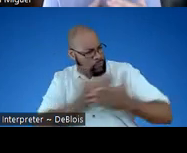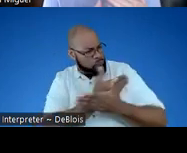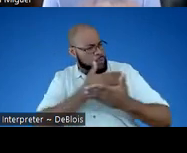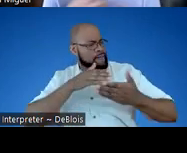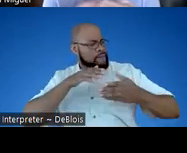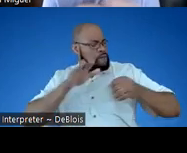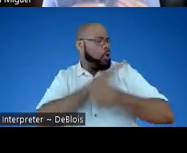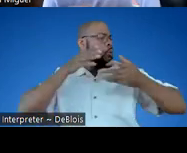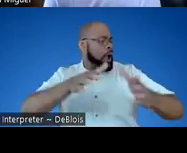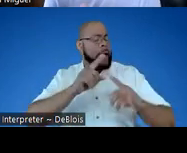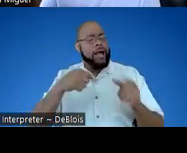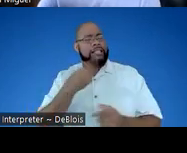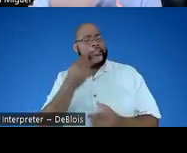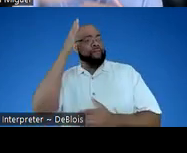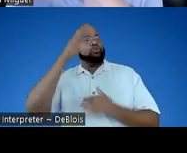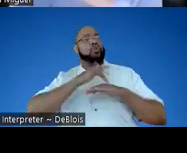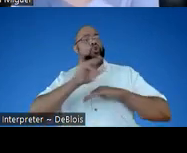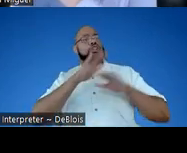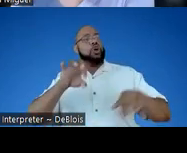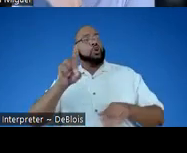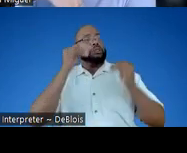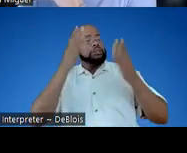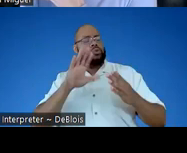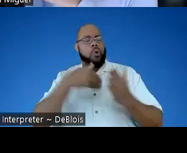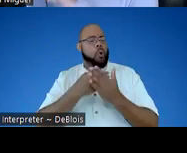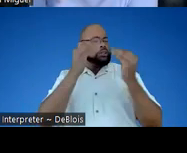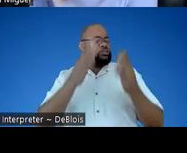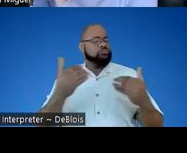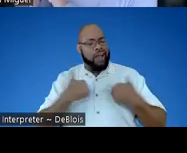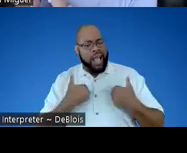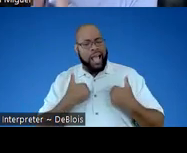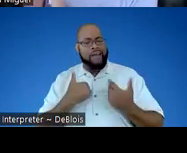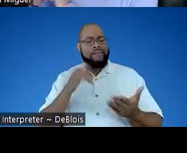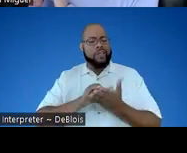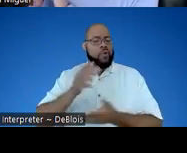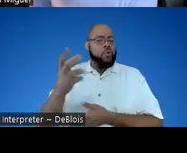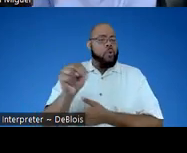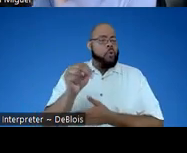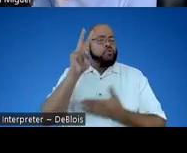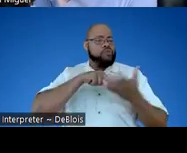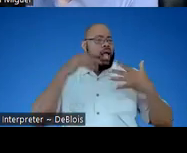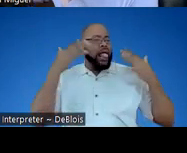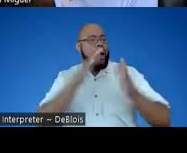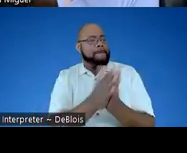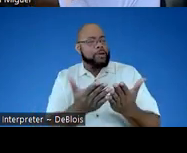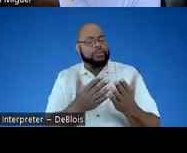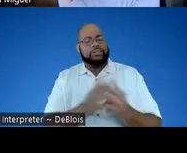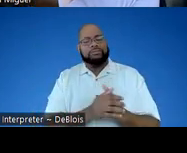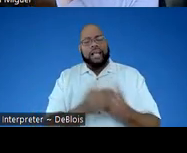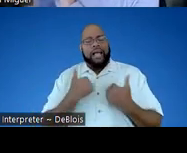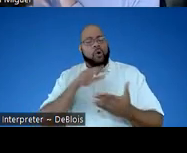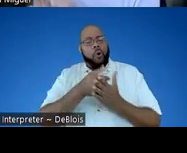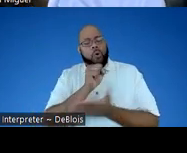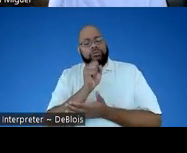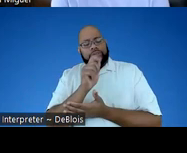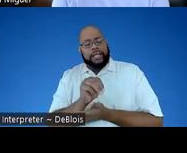I just foresee our future early childhood teachers, you know, all the teachers have sort of their own read aloud books in their corner just having all their